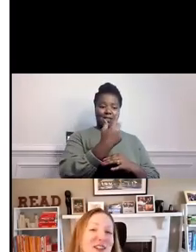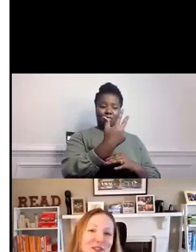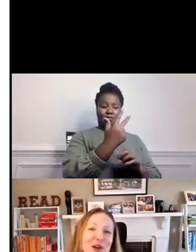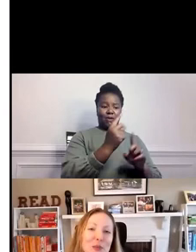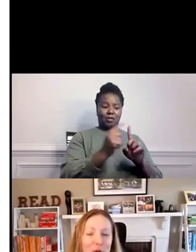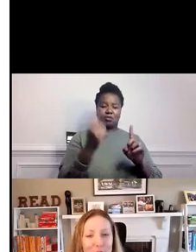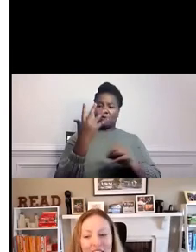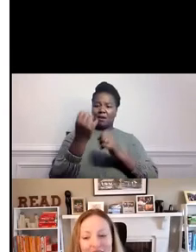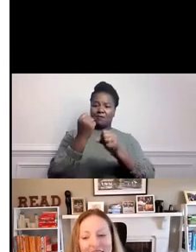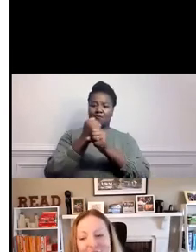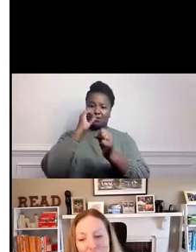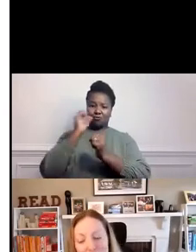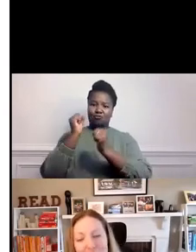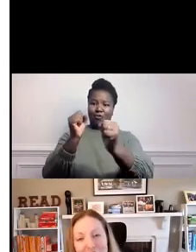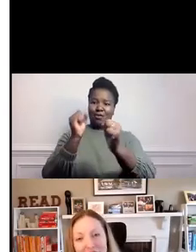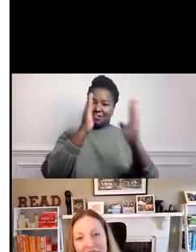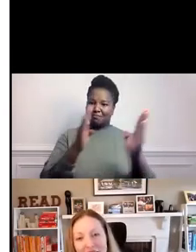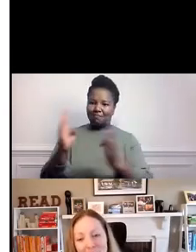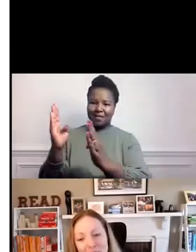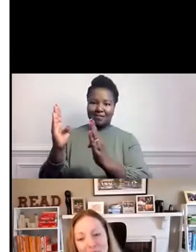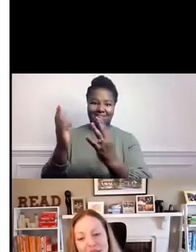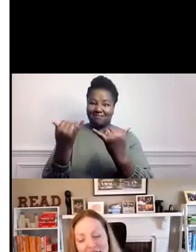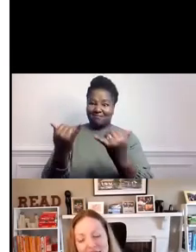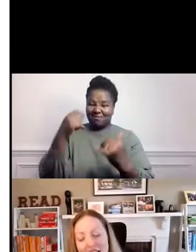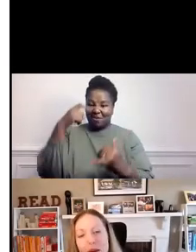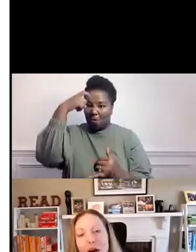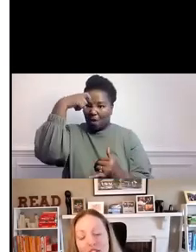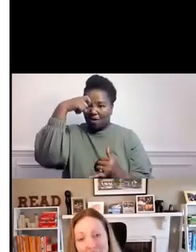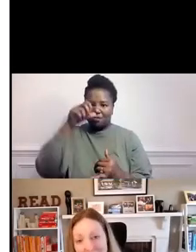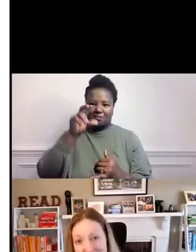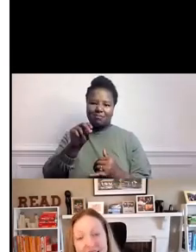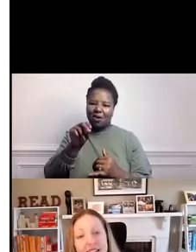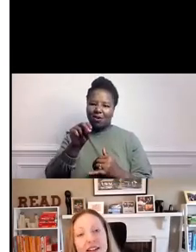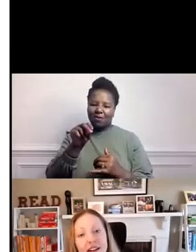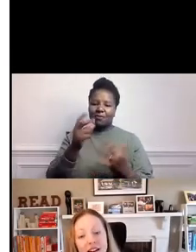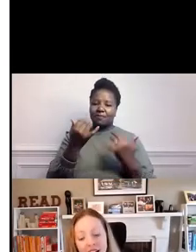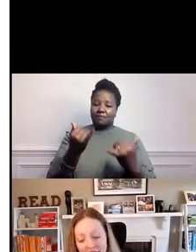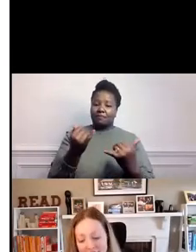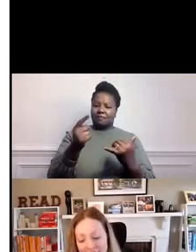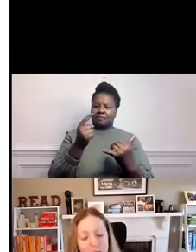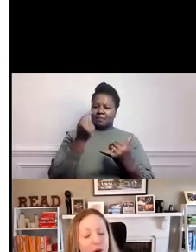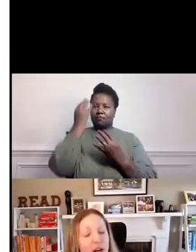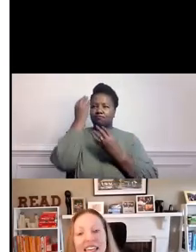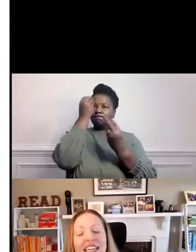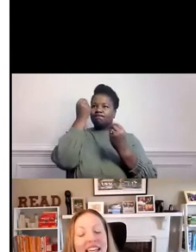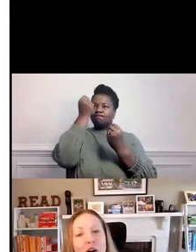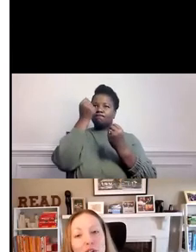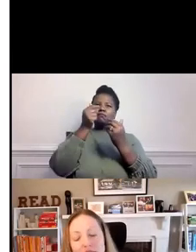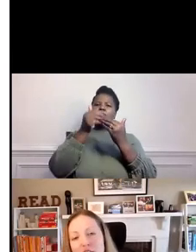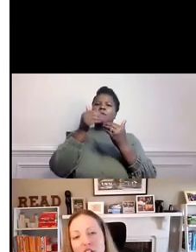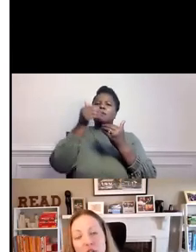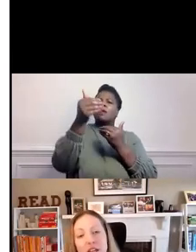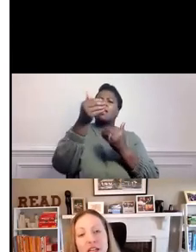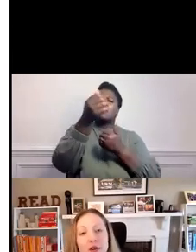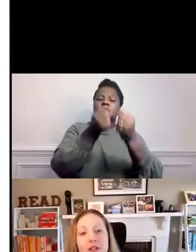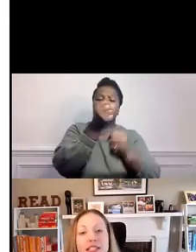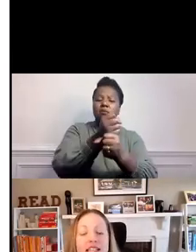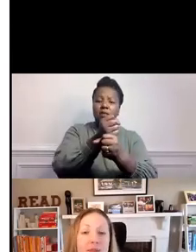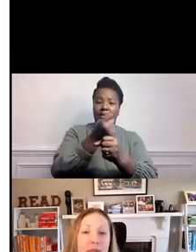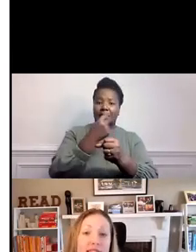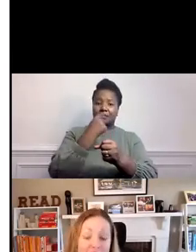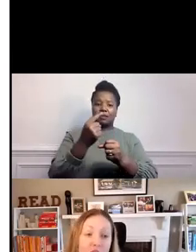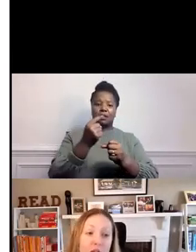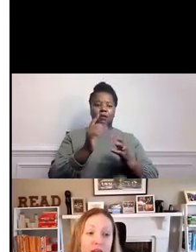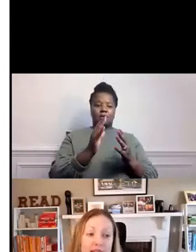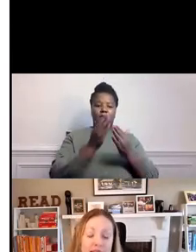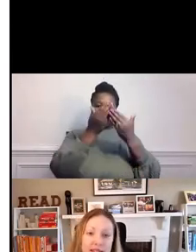that doesn't feel prudent in this moment. But thinking about the next year and breaking it out into three or